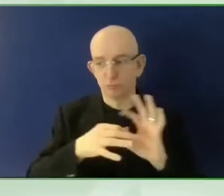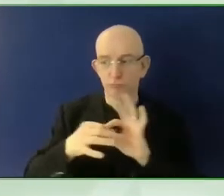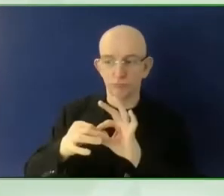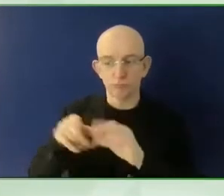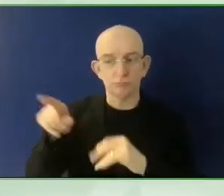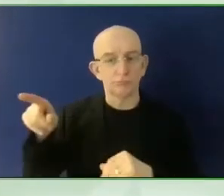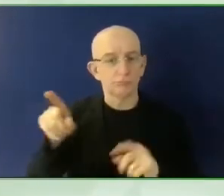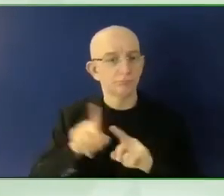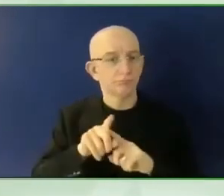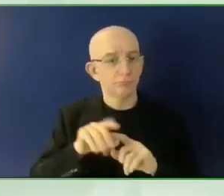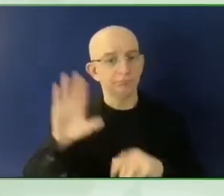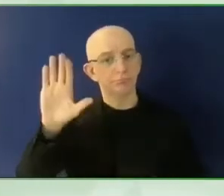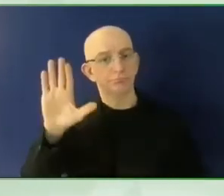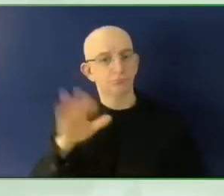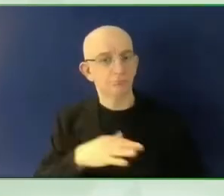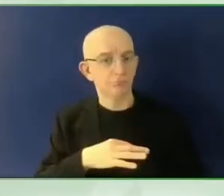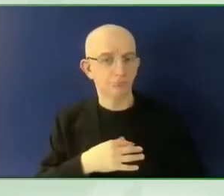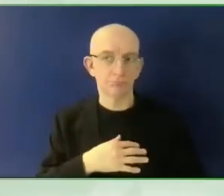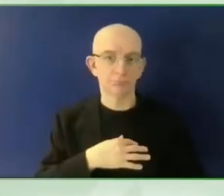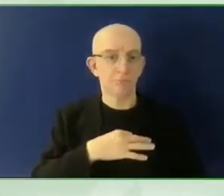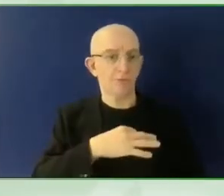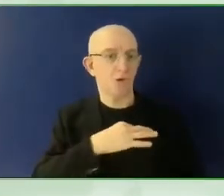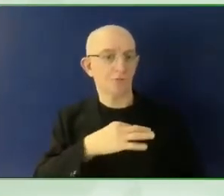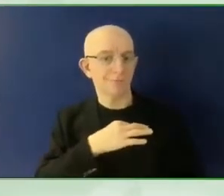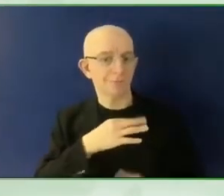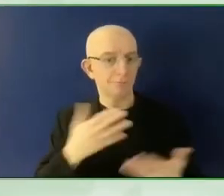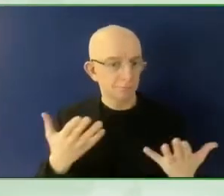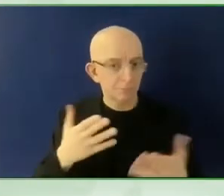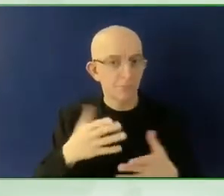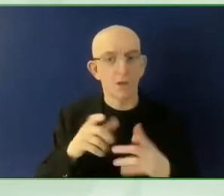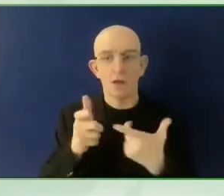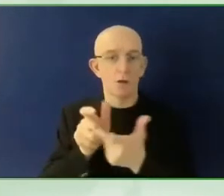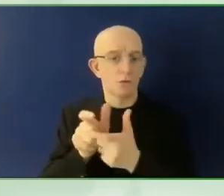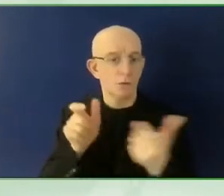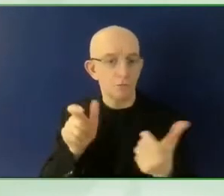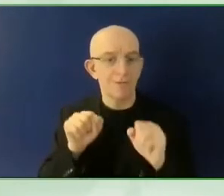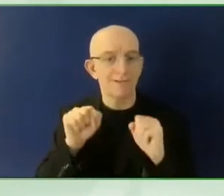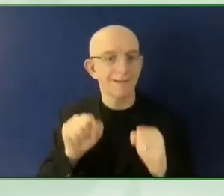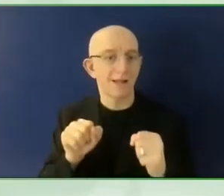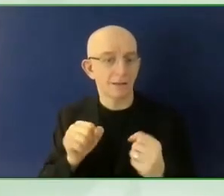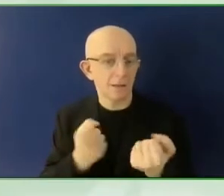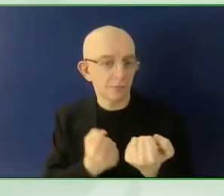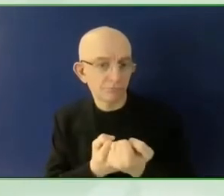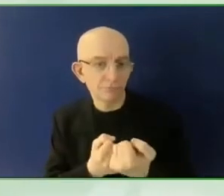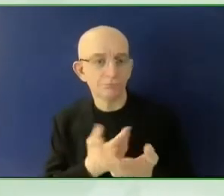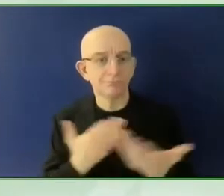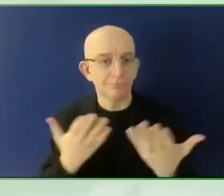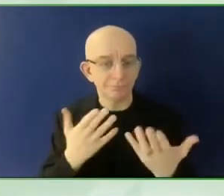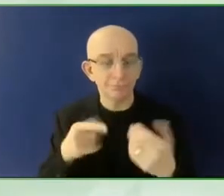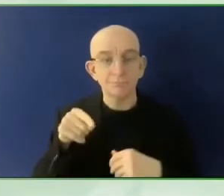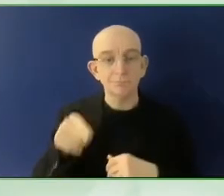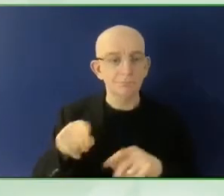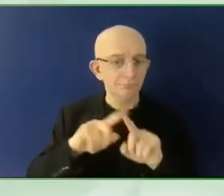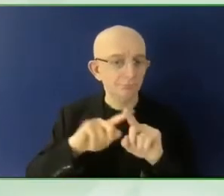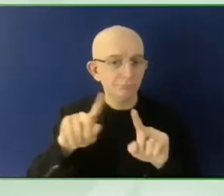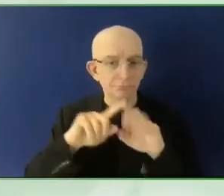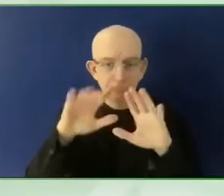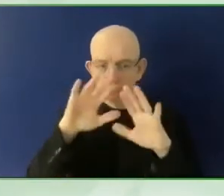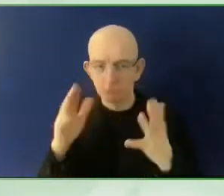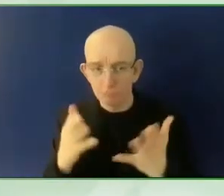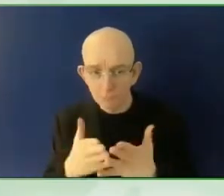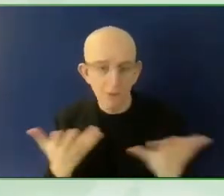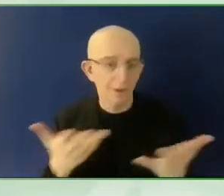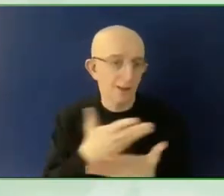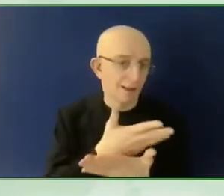cultural differences. So we really are on a mission to see the world together and connect people